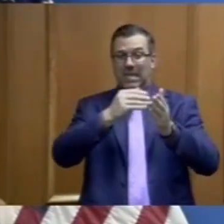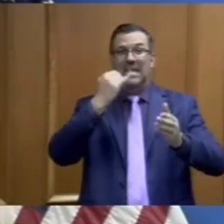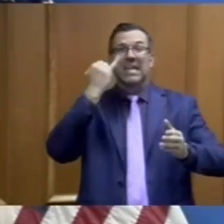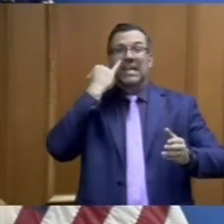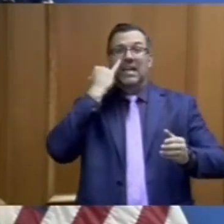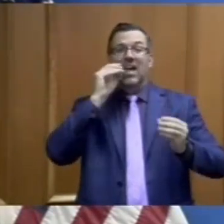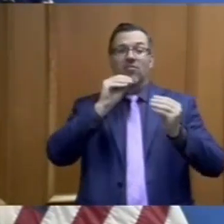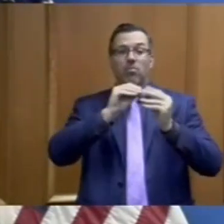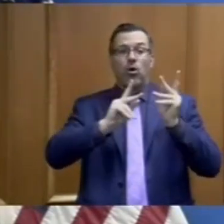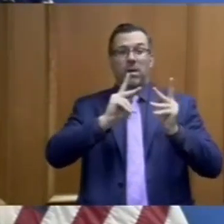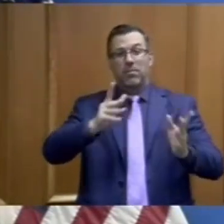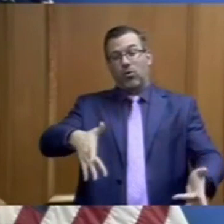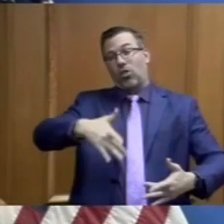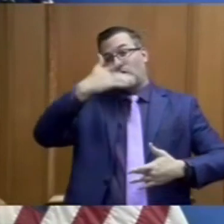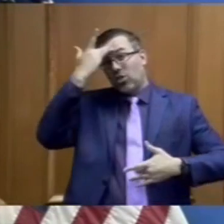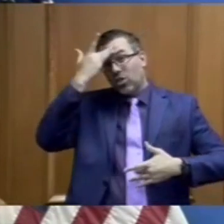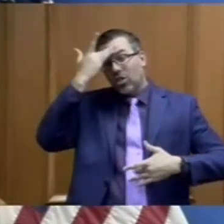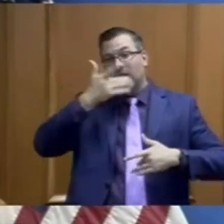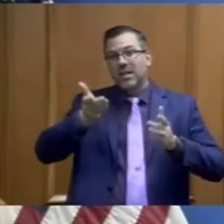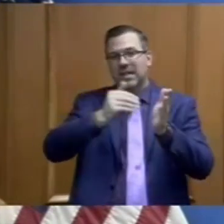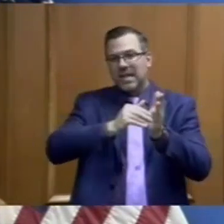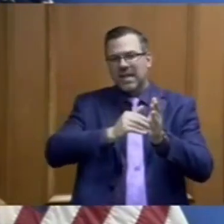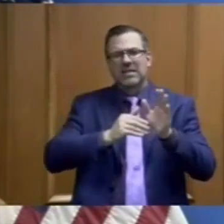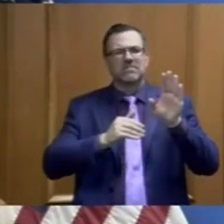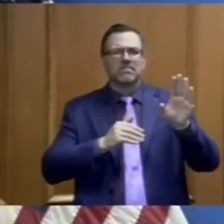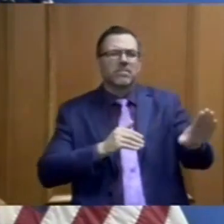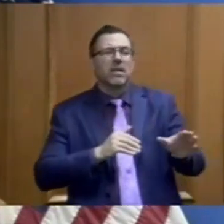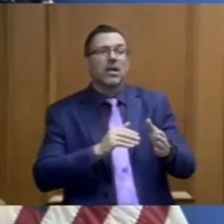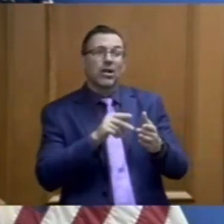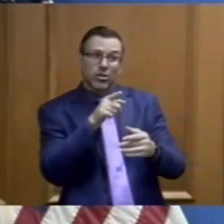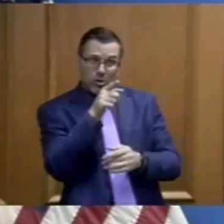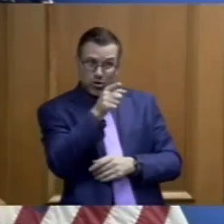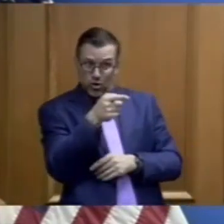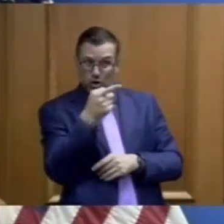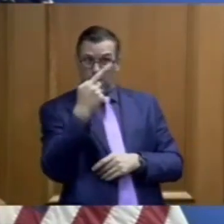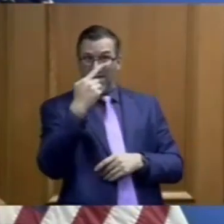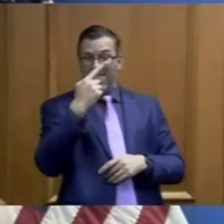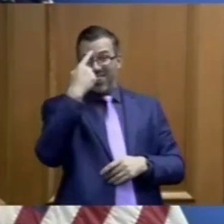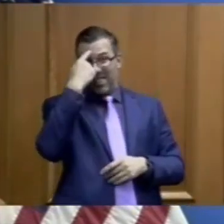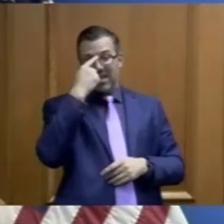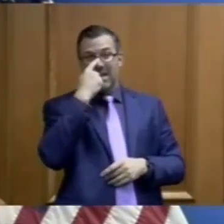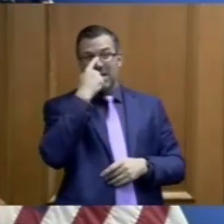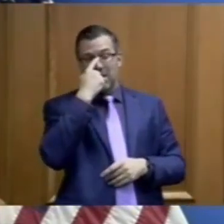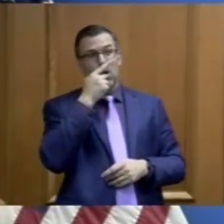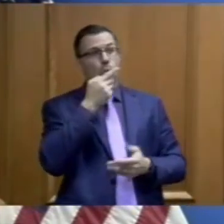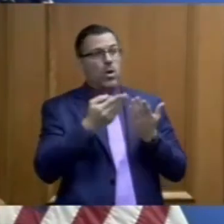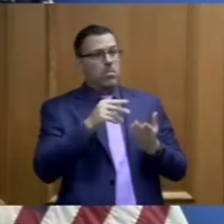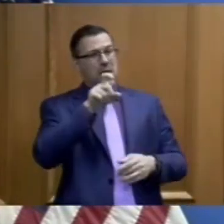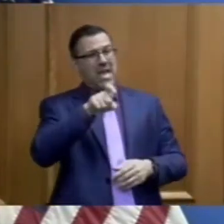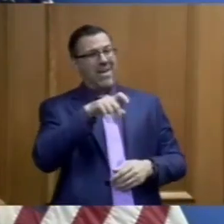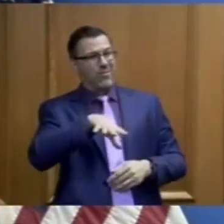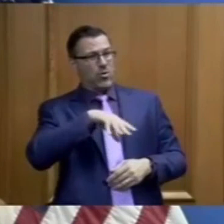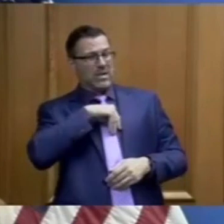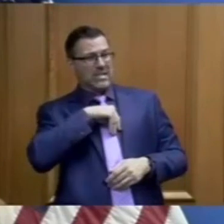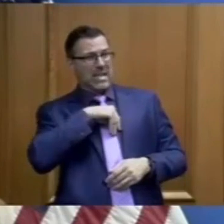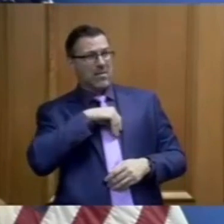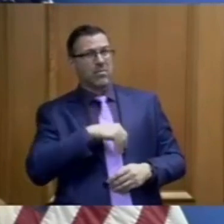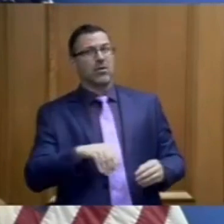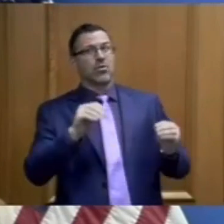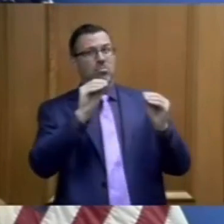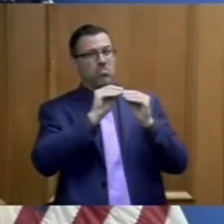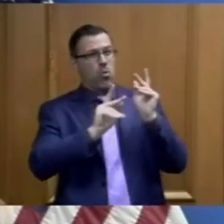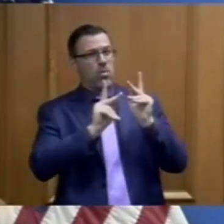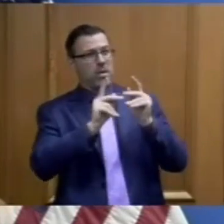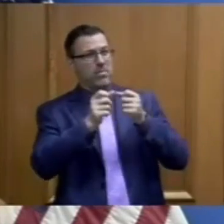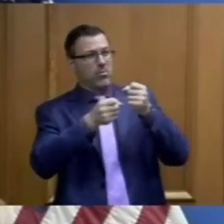more hospital beds. Is part of your message that we are going to have to accept a higher level of hospitalizations and maybe